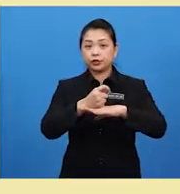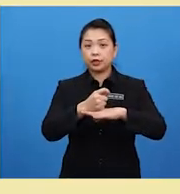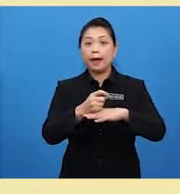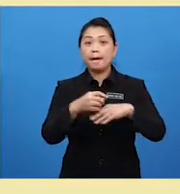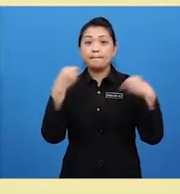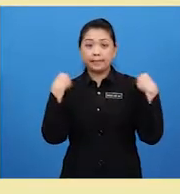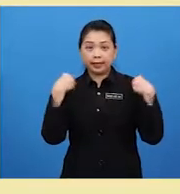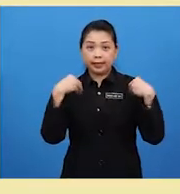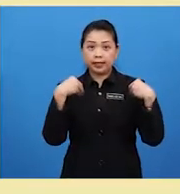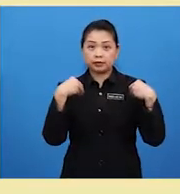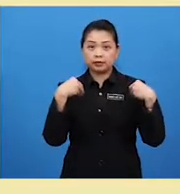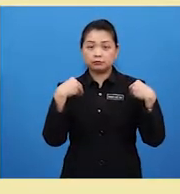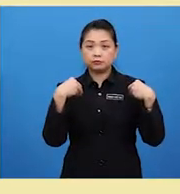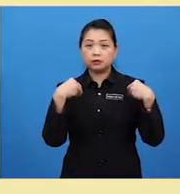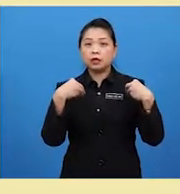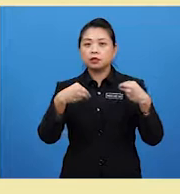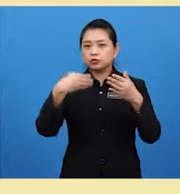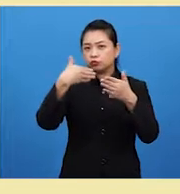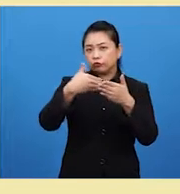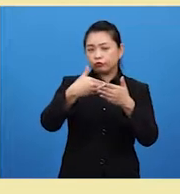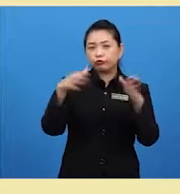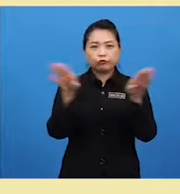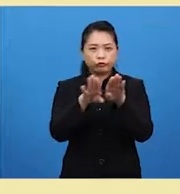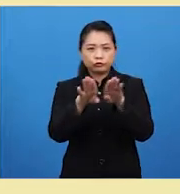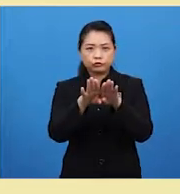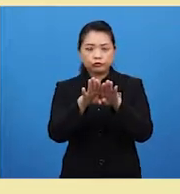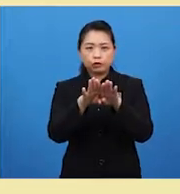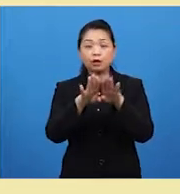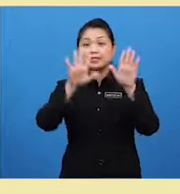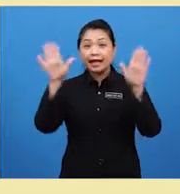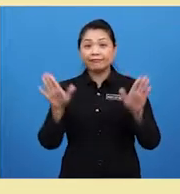Angrake Town Square is closed on Sunday.